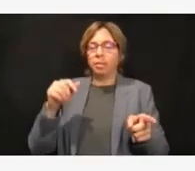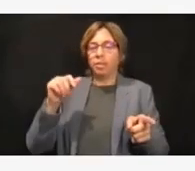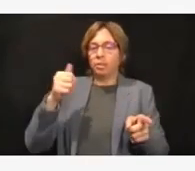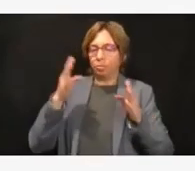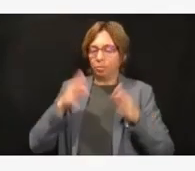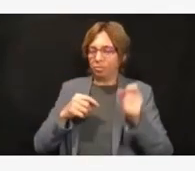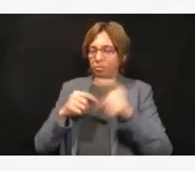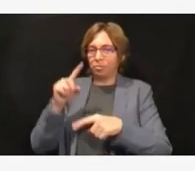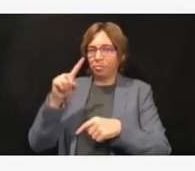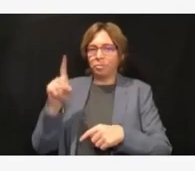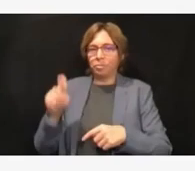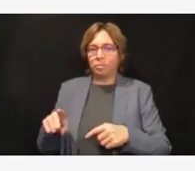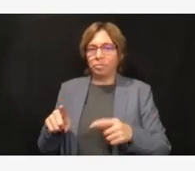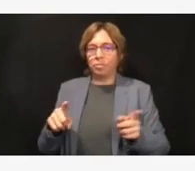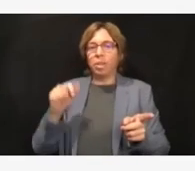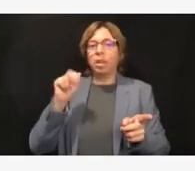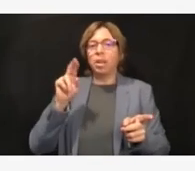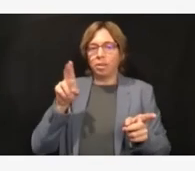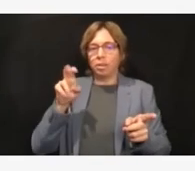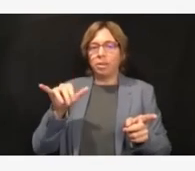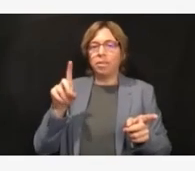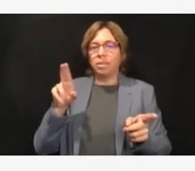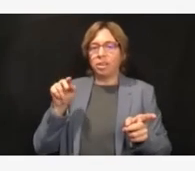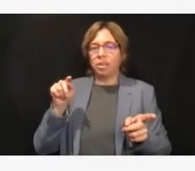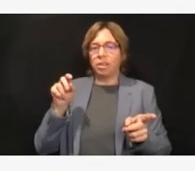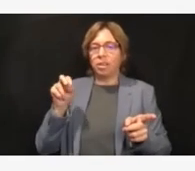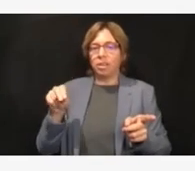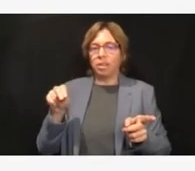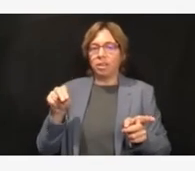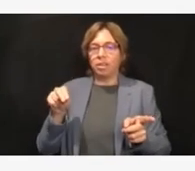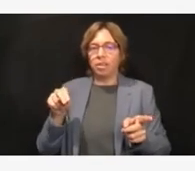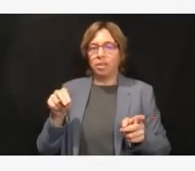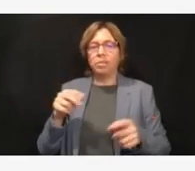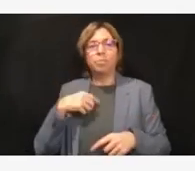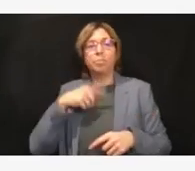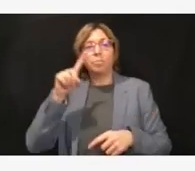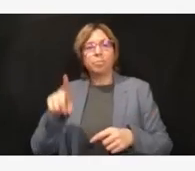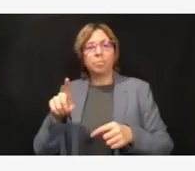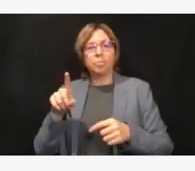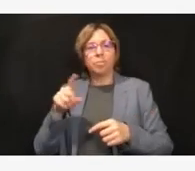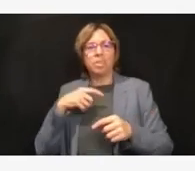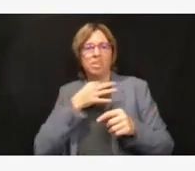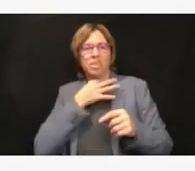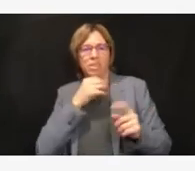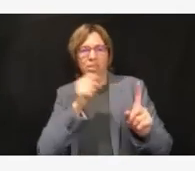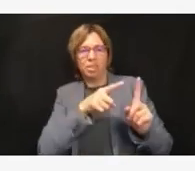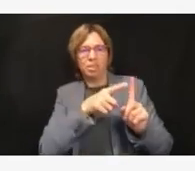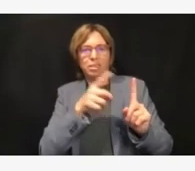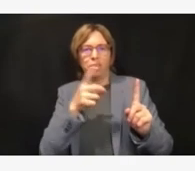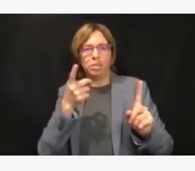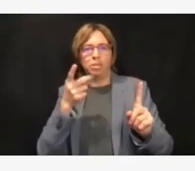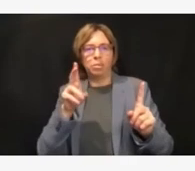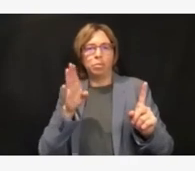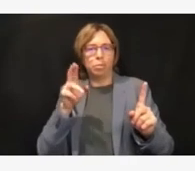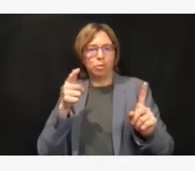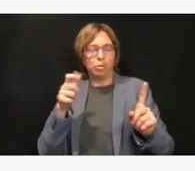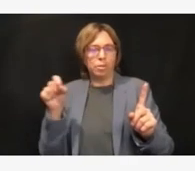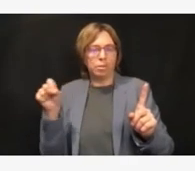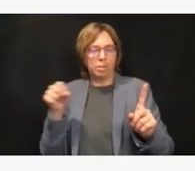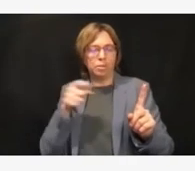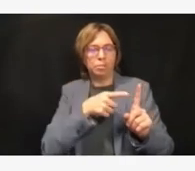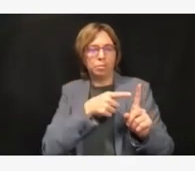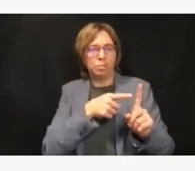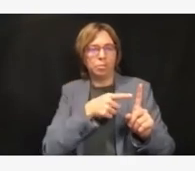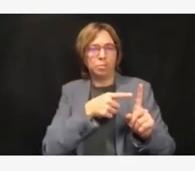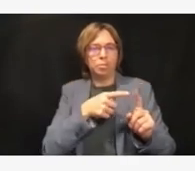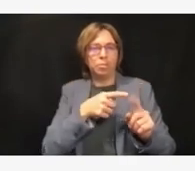Yes. Thank you. My question is for Dr. Burgess. You mentioned the shift in guidance on masking